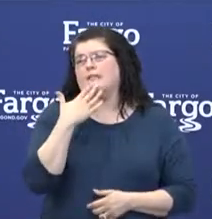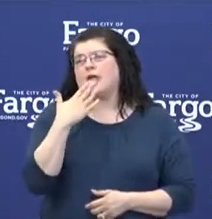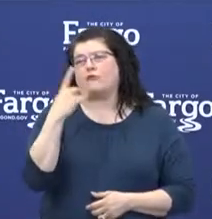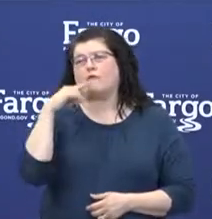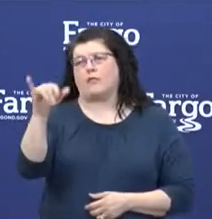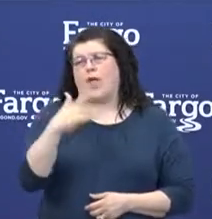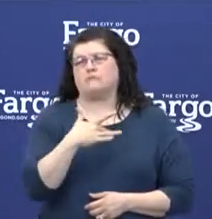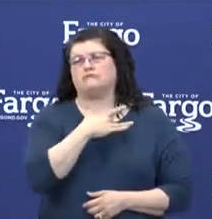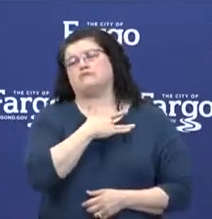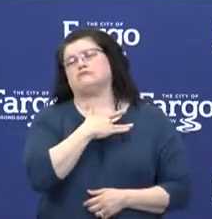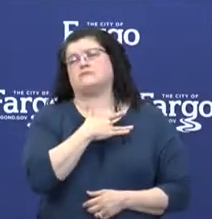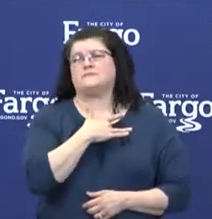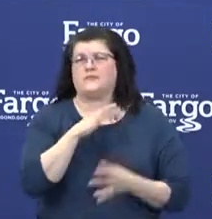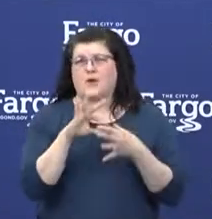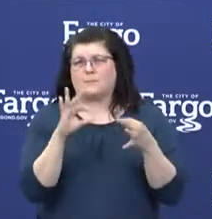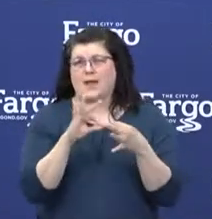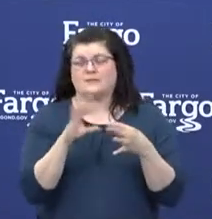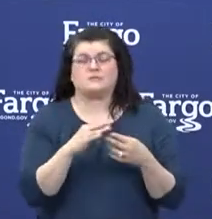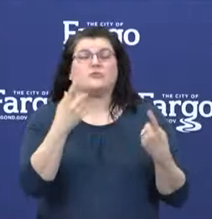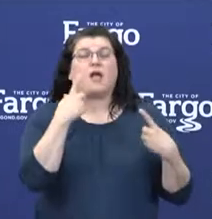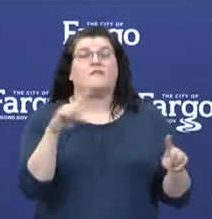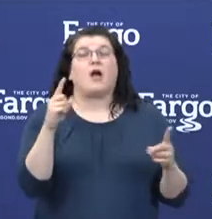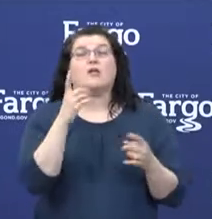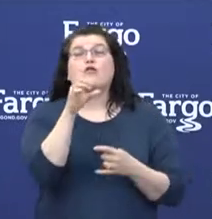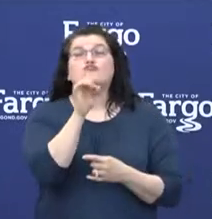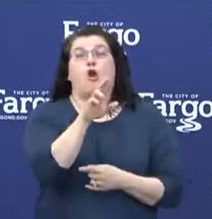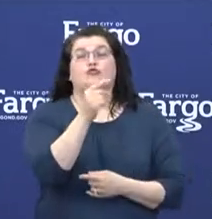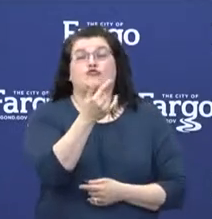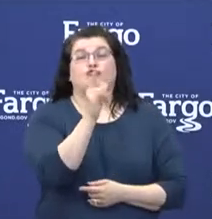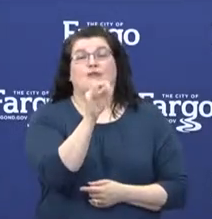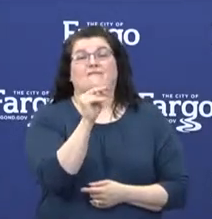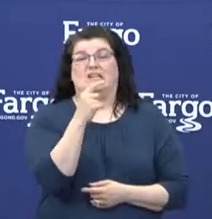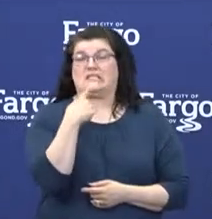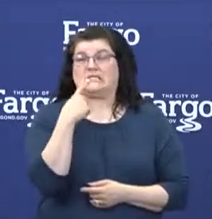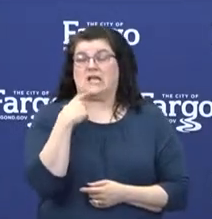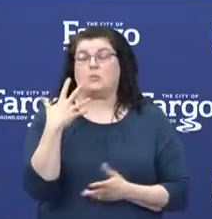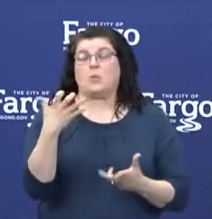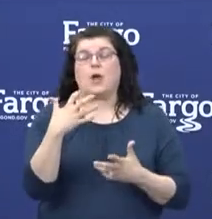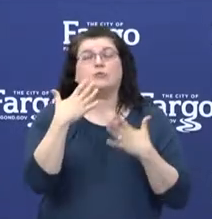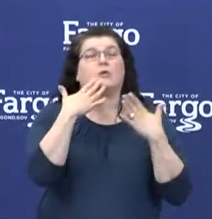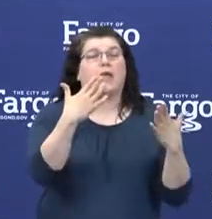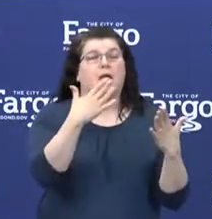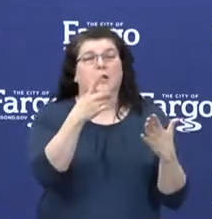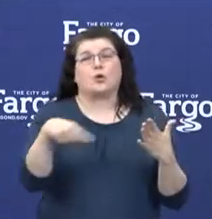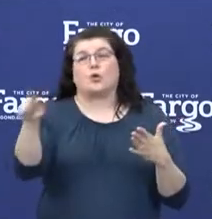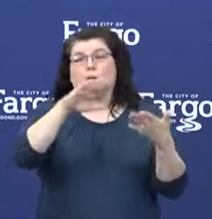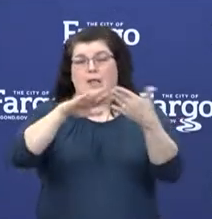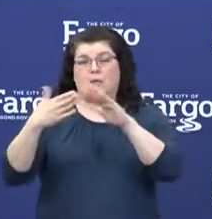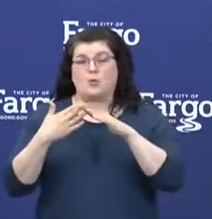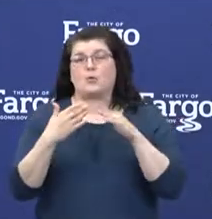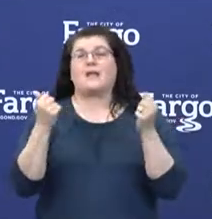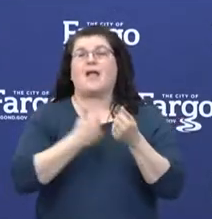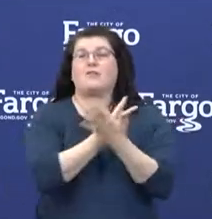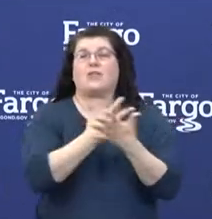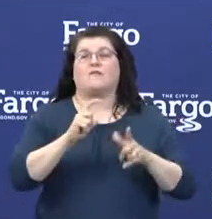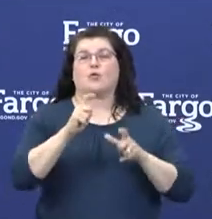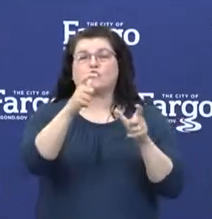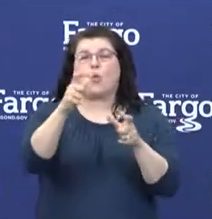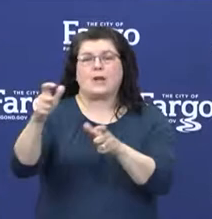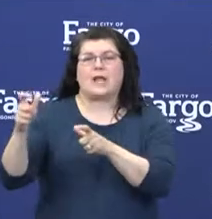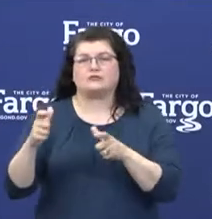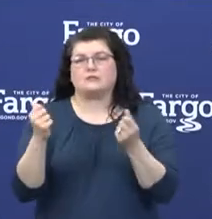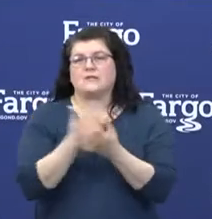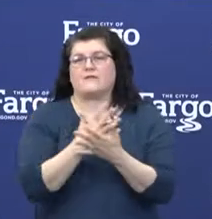us. And finally, as Dr. Griffin said, also just want to continue to thank our communities for all the donations that we've been